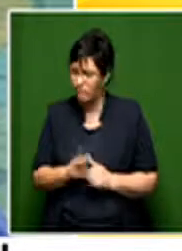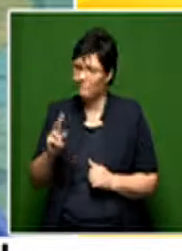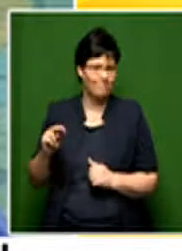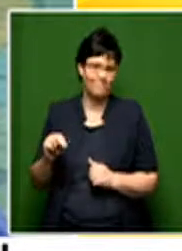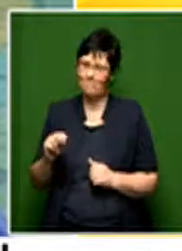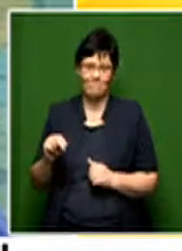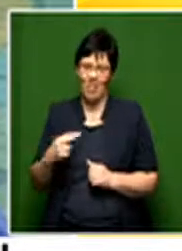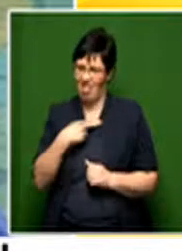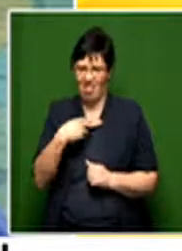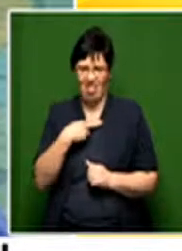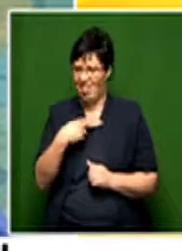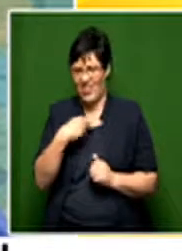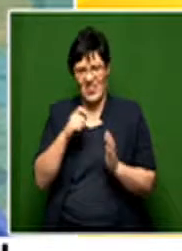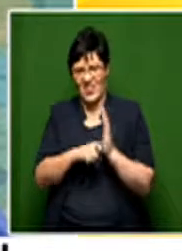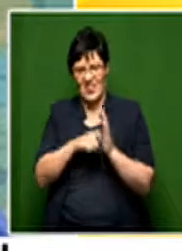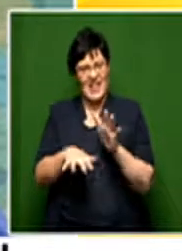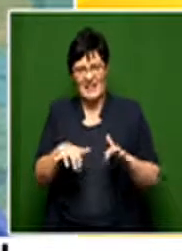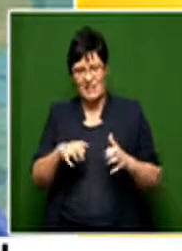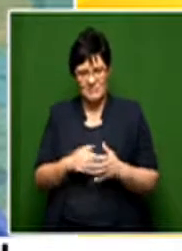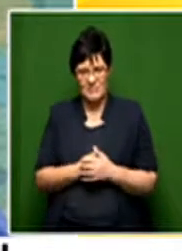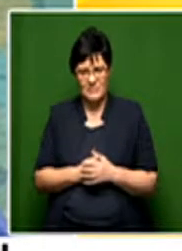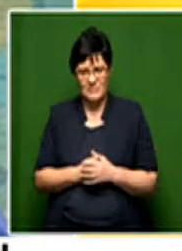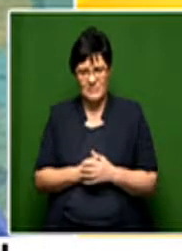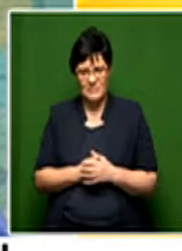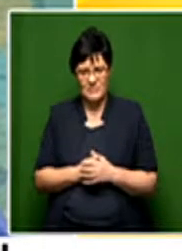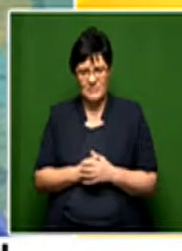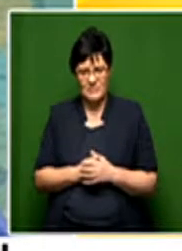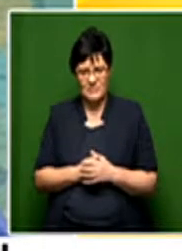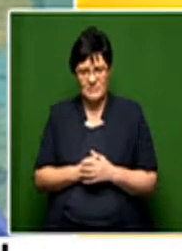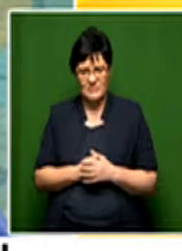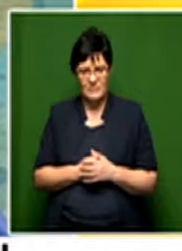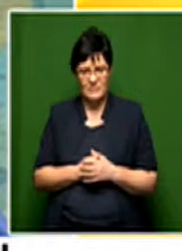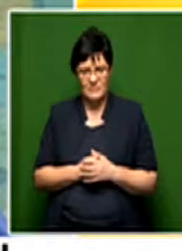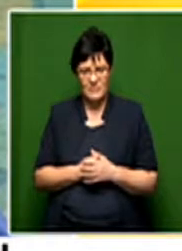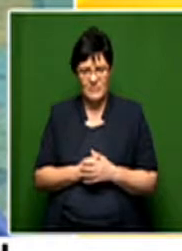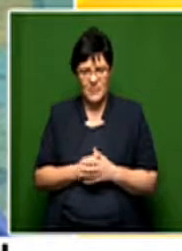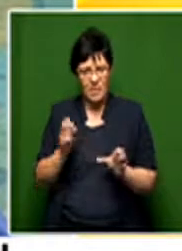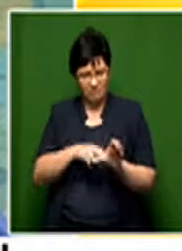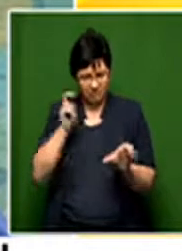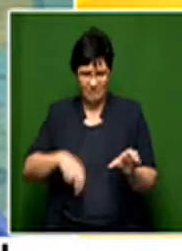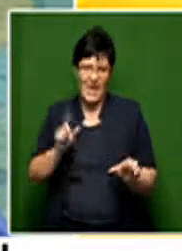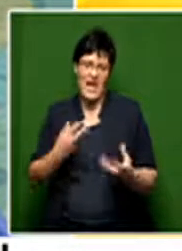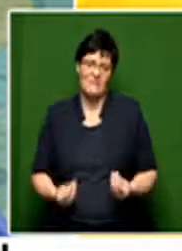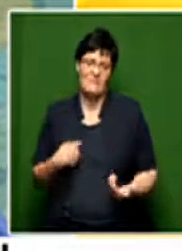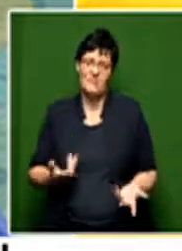No, I wasn't able to write exams or anything. I had to drop out.